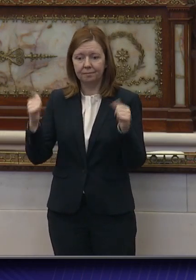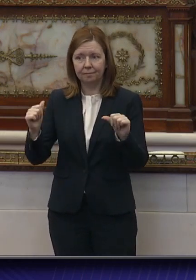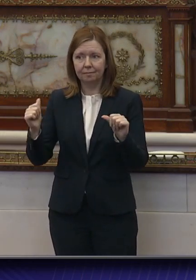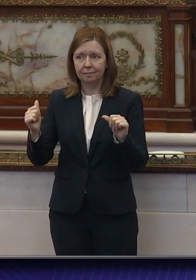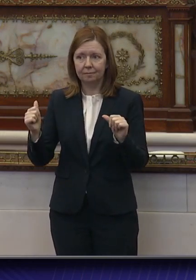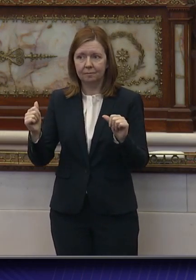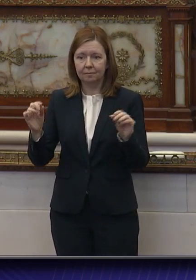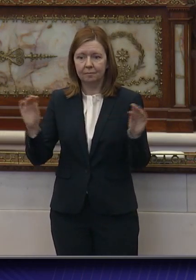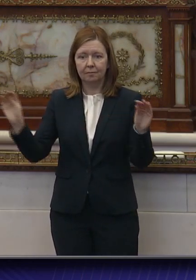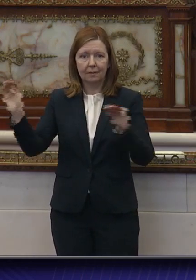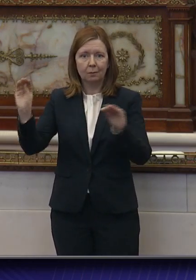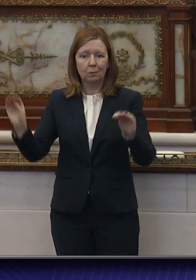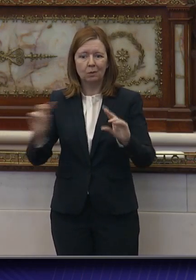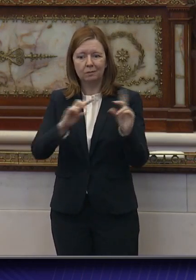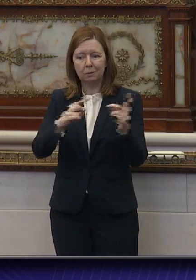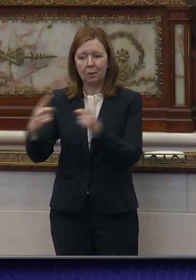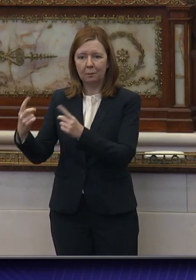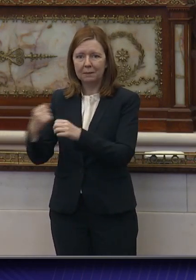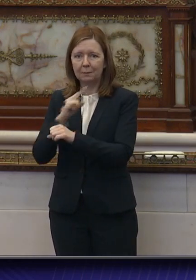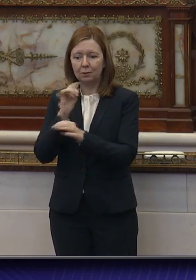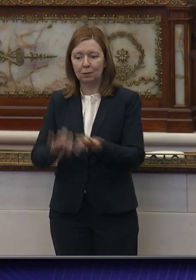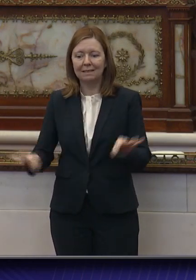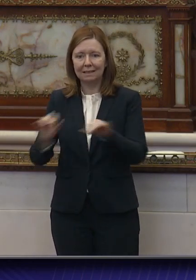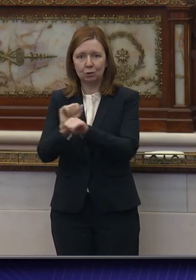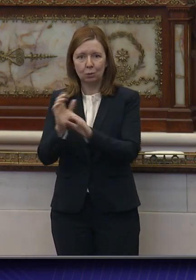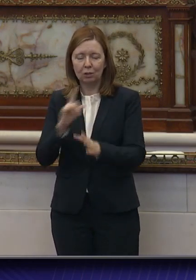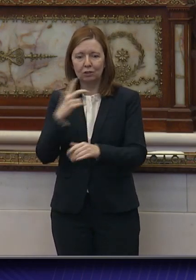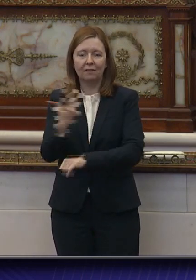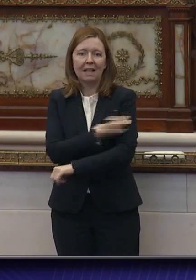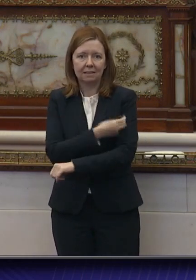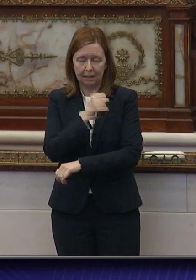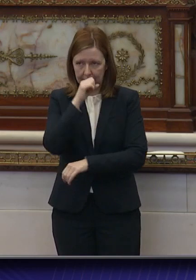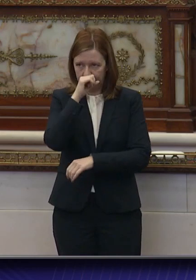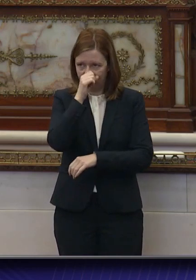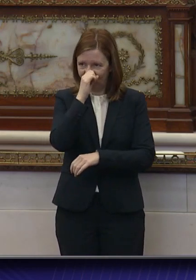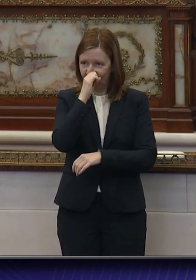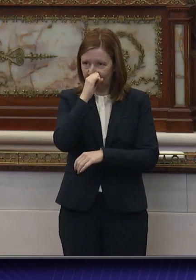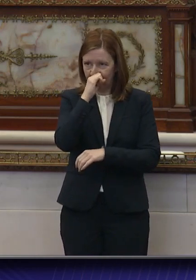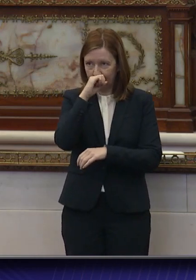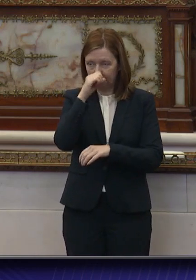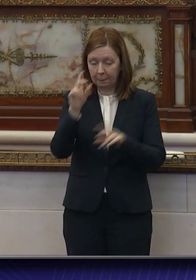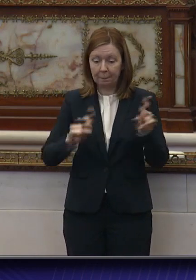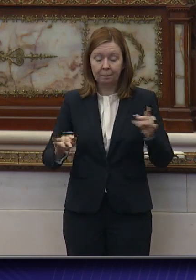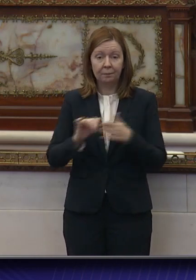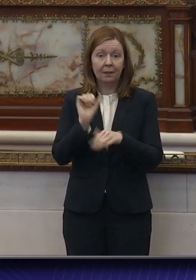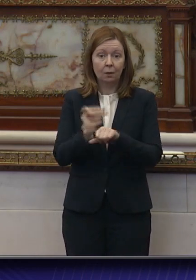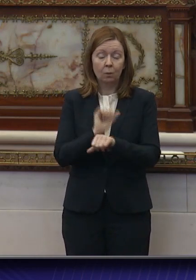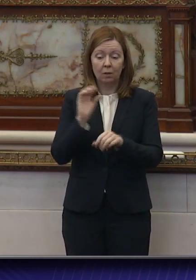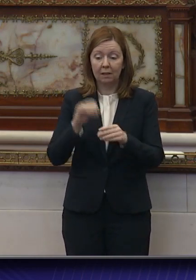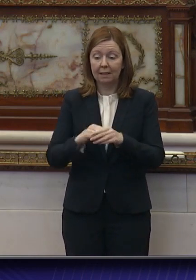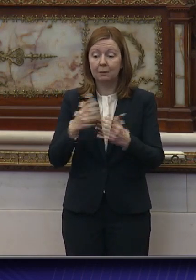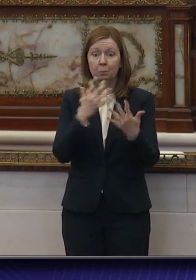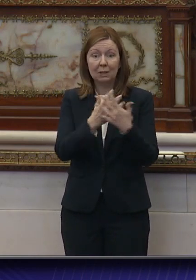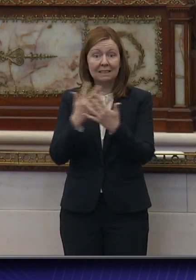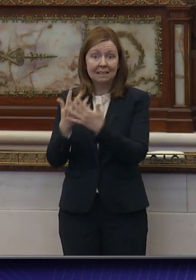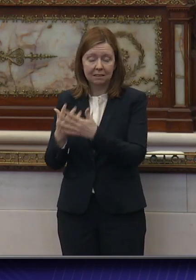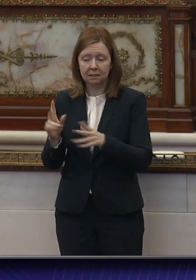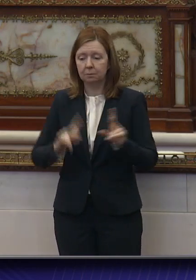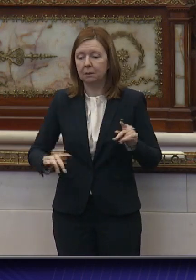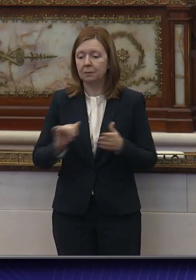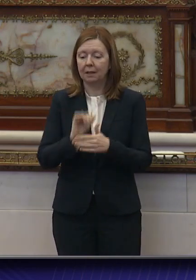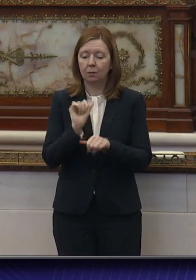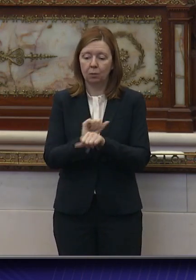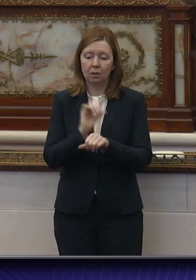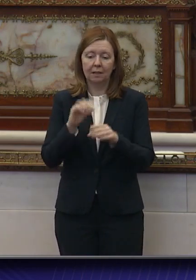departments to make sure essential workers are vaccinated. People that work in our prisons. People that